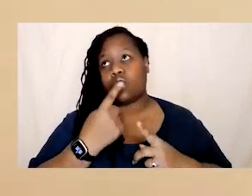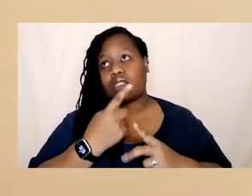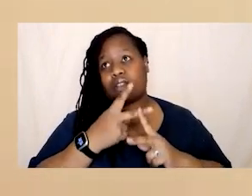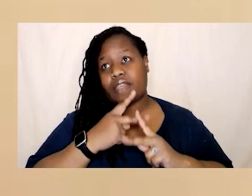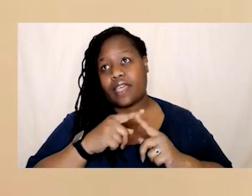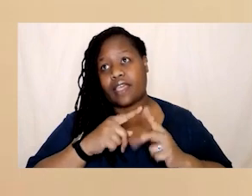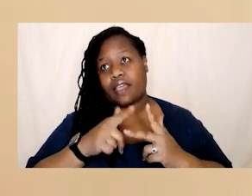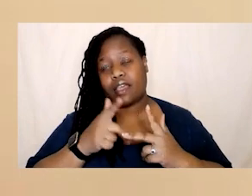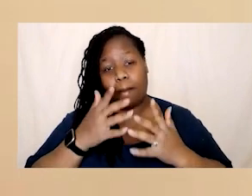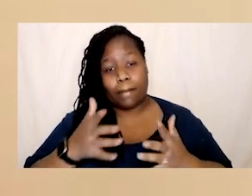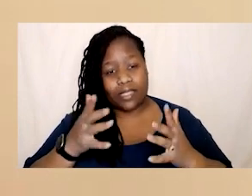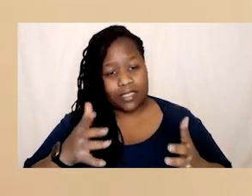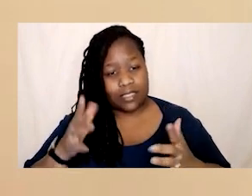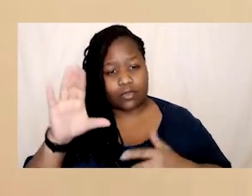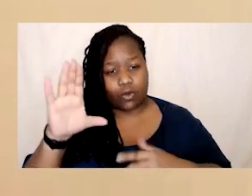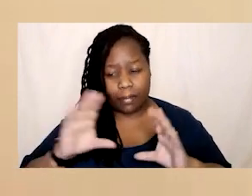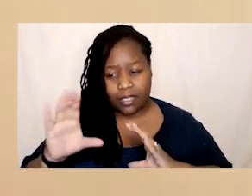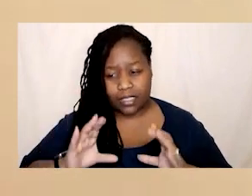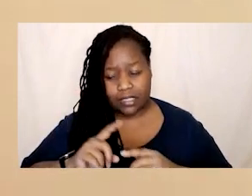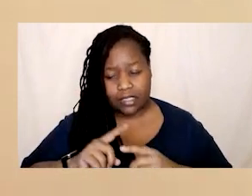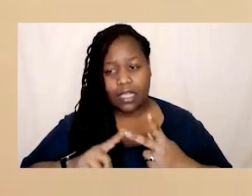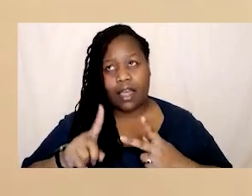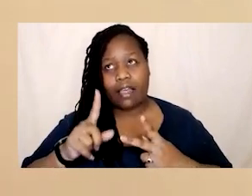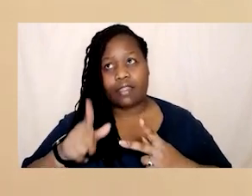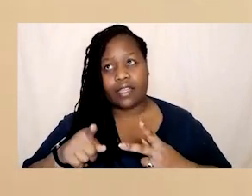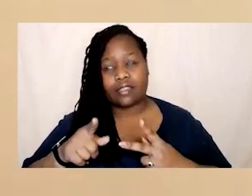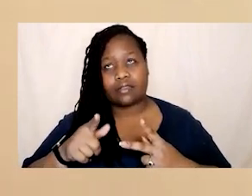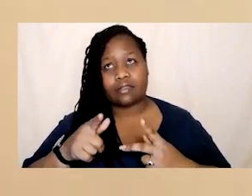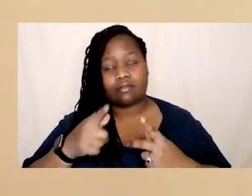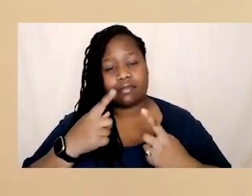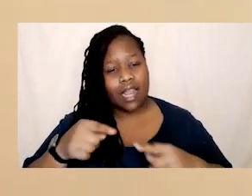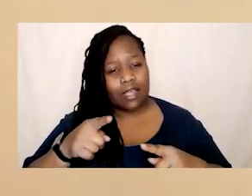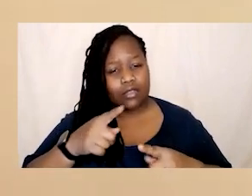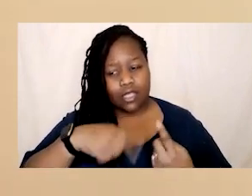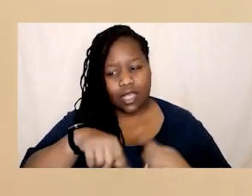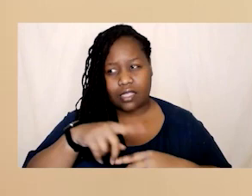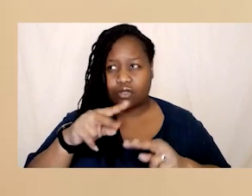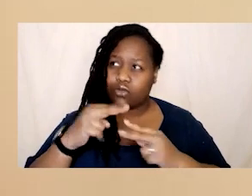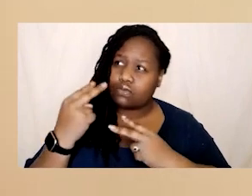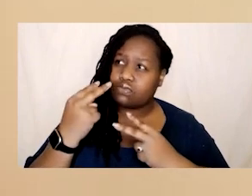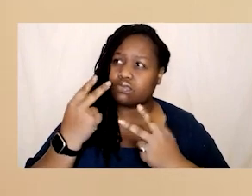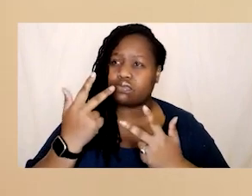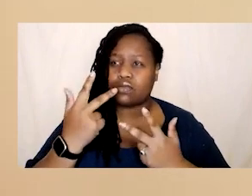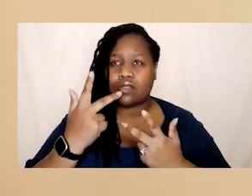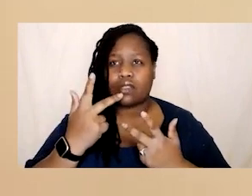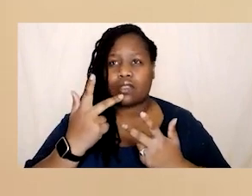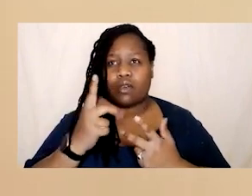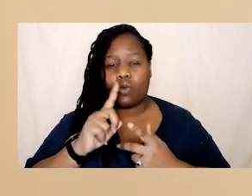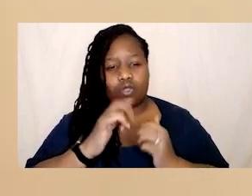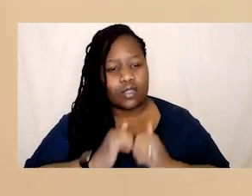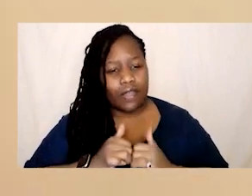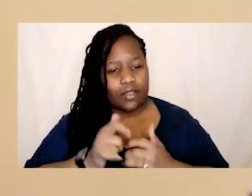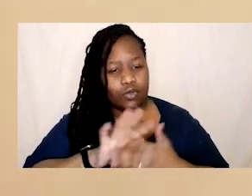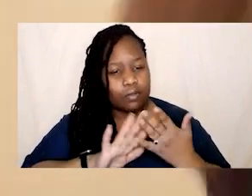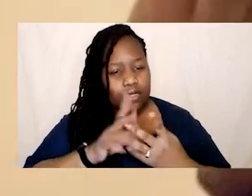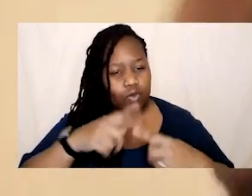dynamic dynamic um and that allows us as a moment to like reflect on these values and what they mean to us how does it resonate with the work that we're doing and